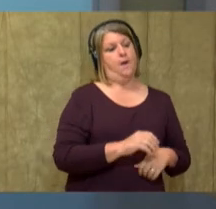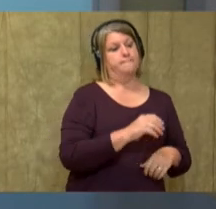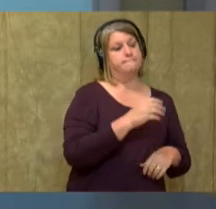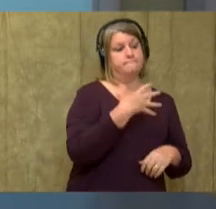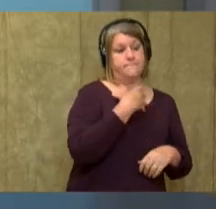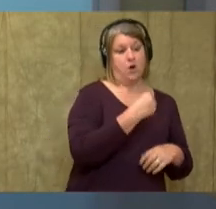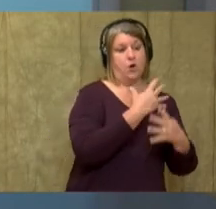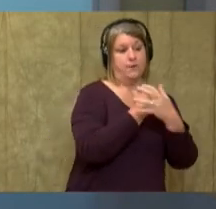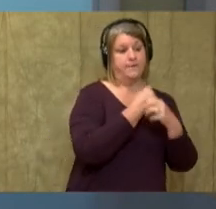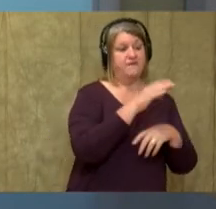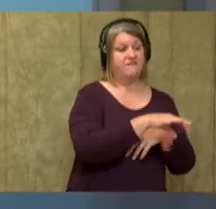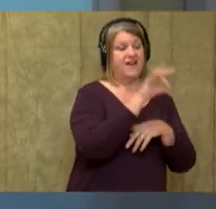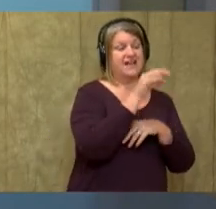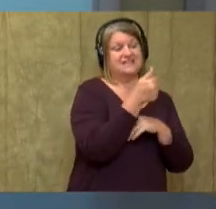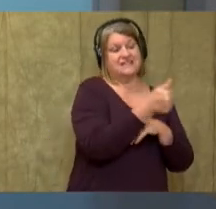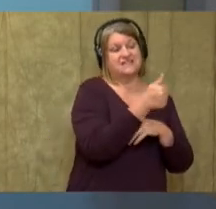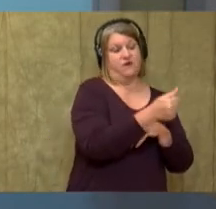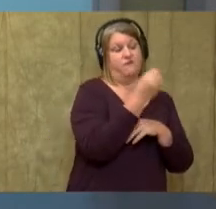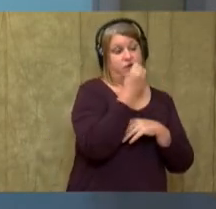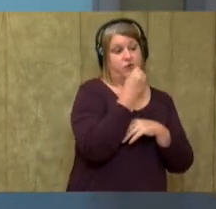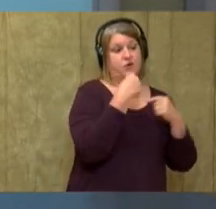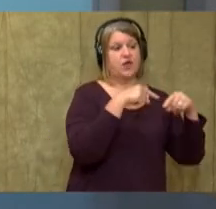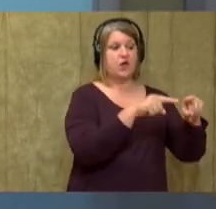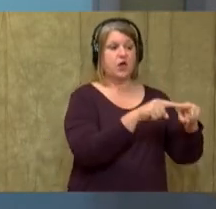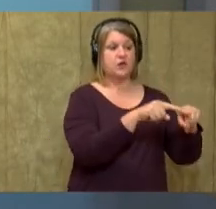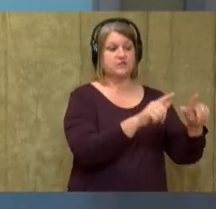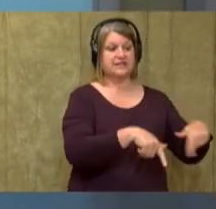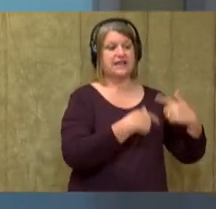food and it goes off and lives by itself.